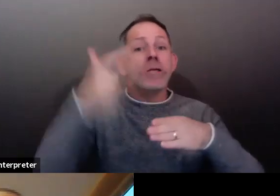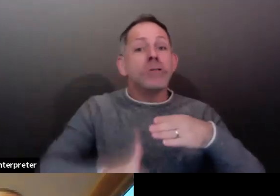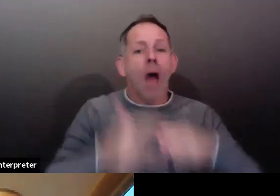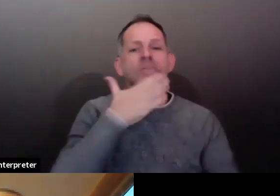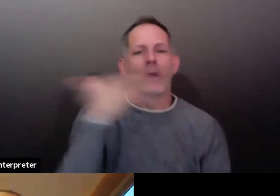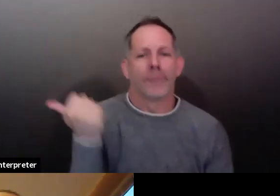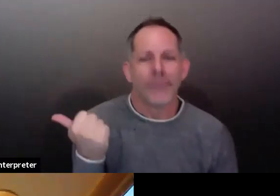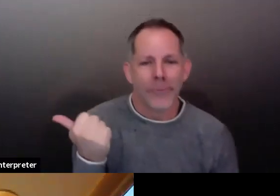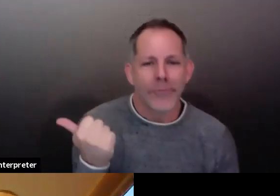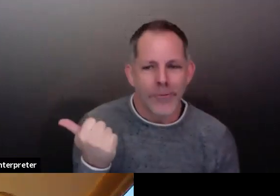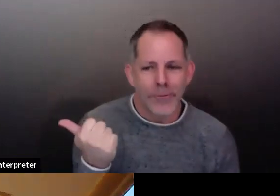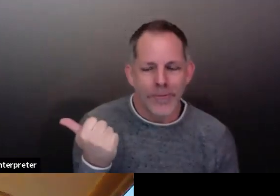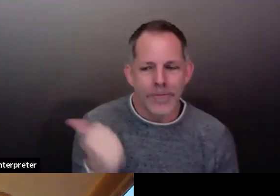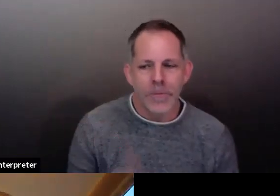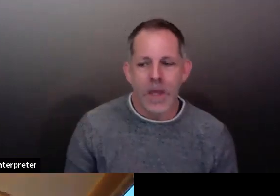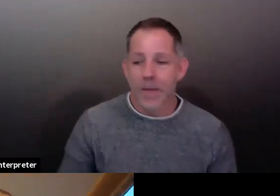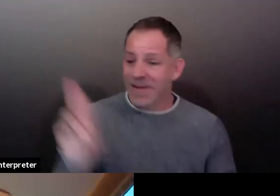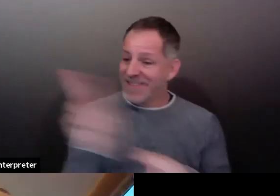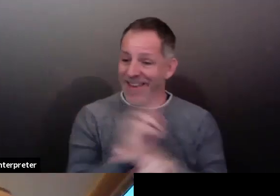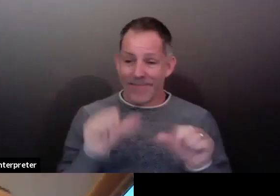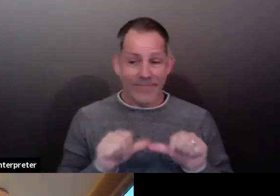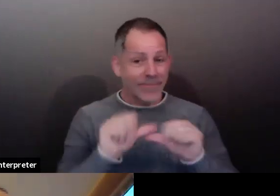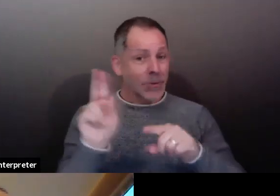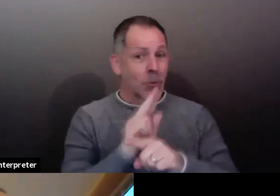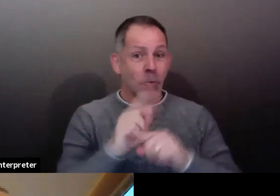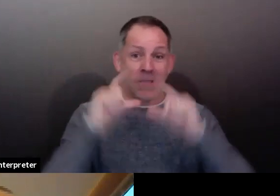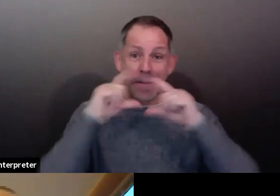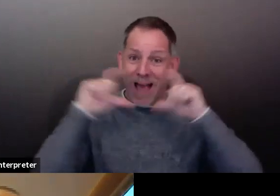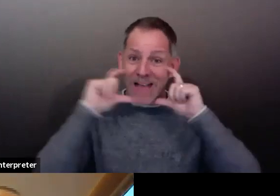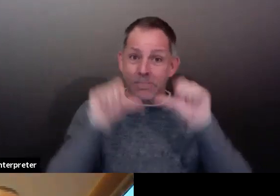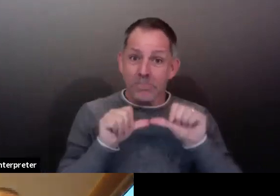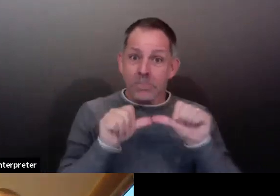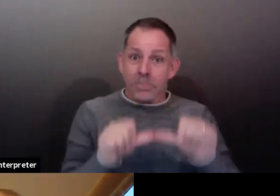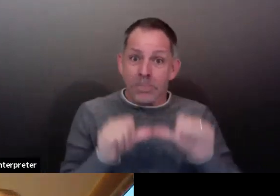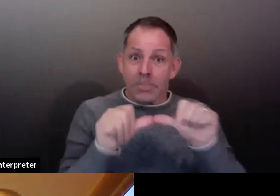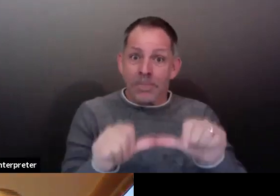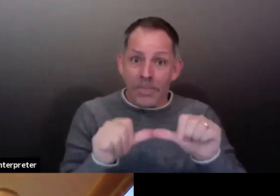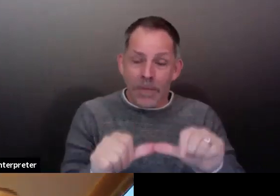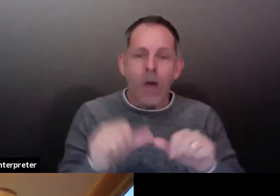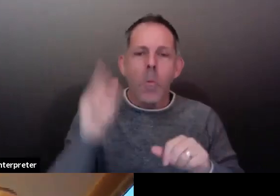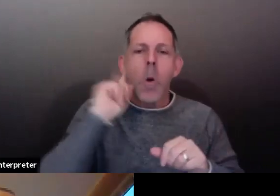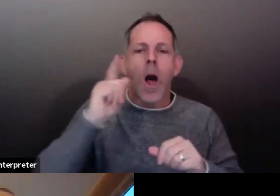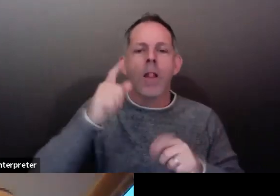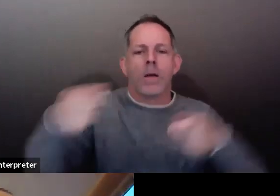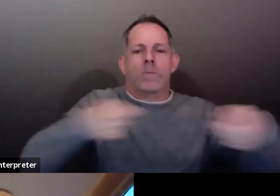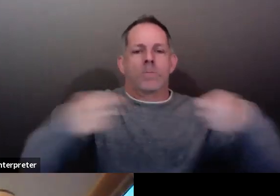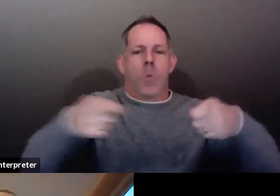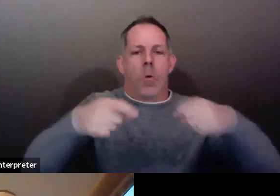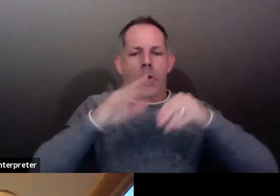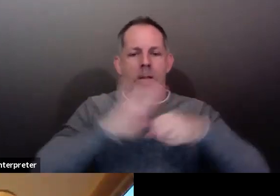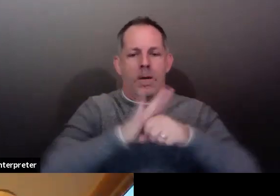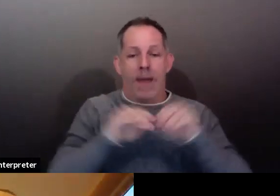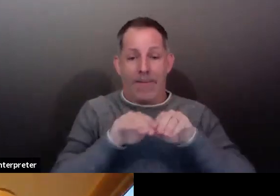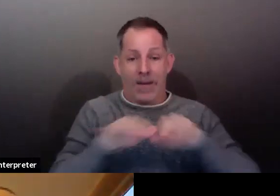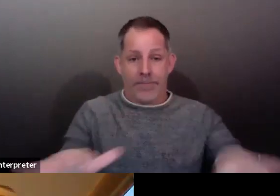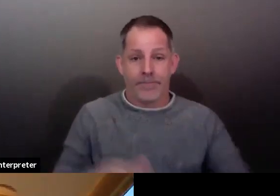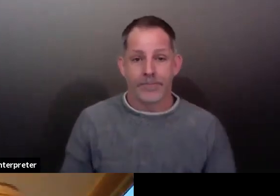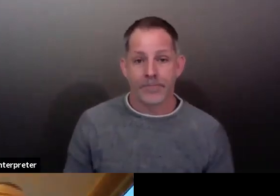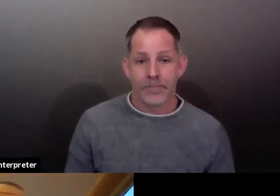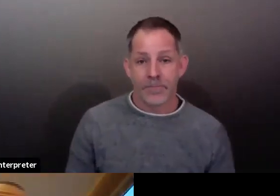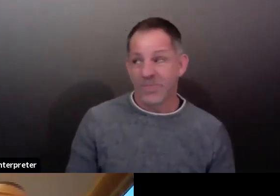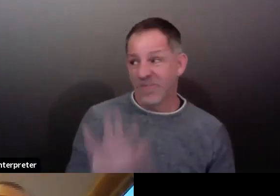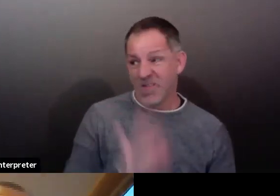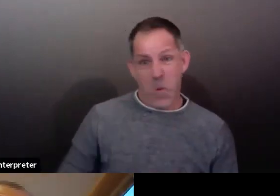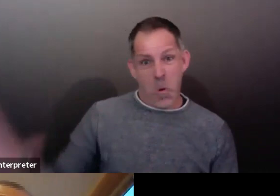hospitalizations, and deaths. That's true in the U.S. and around the world. So when we see that